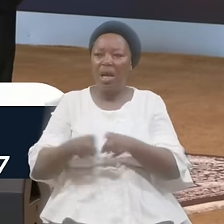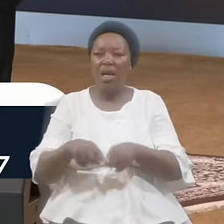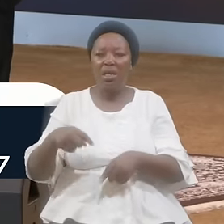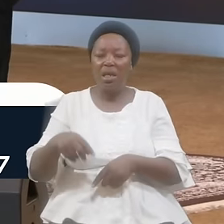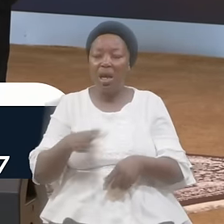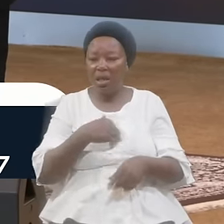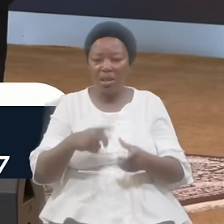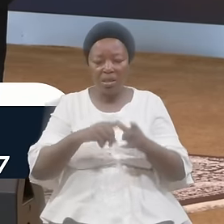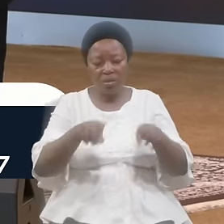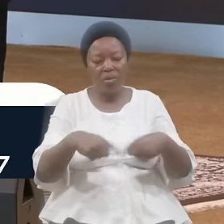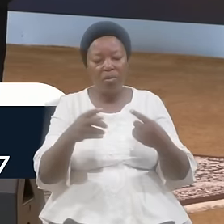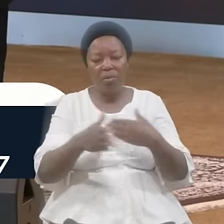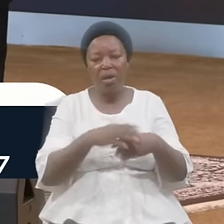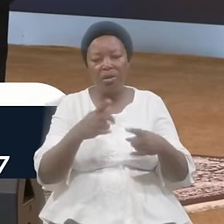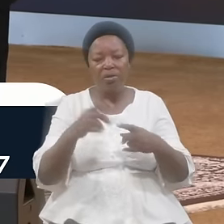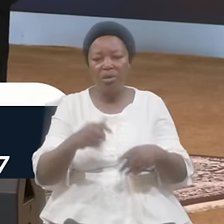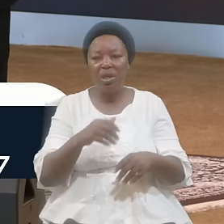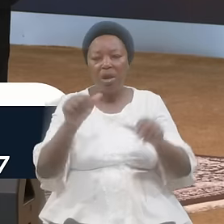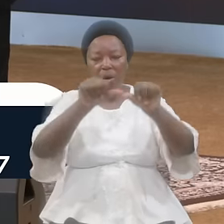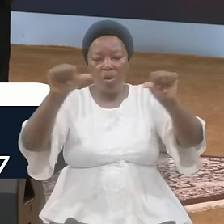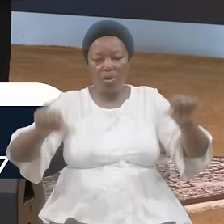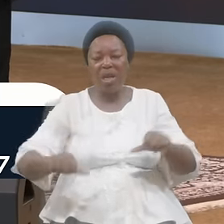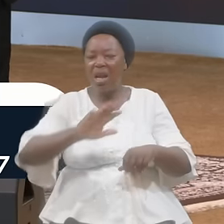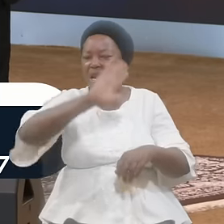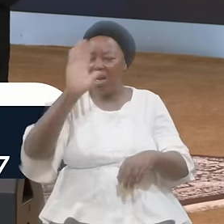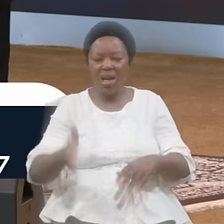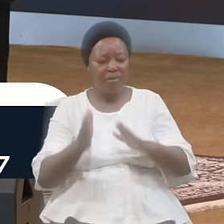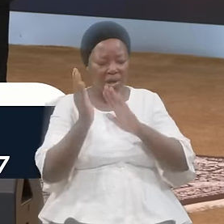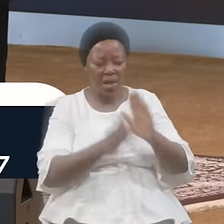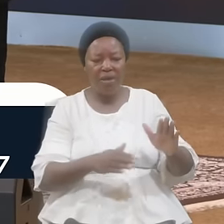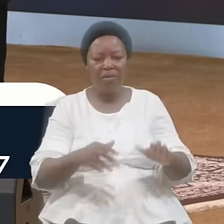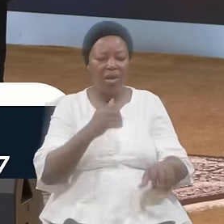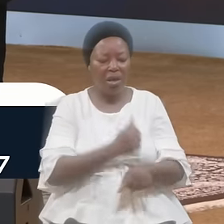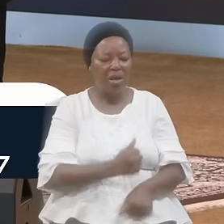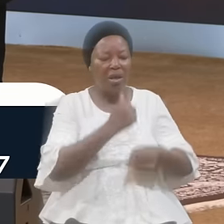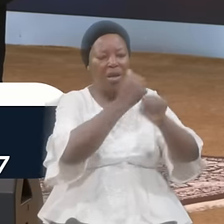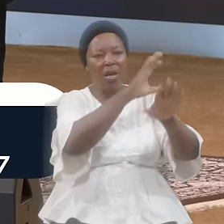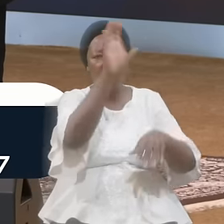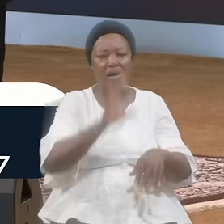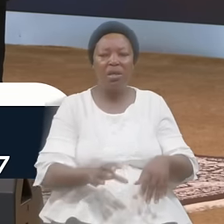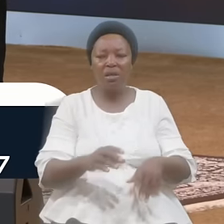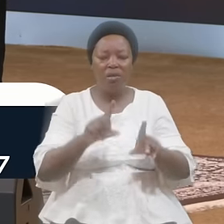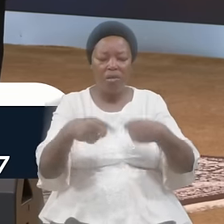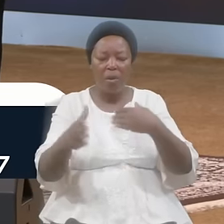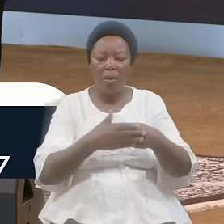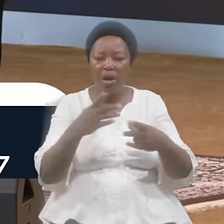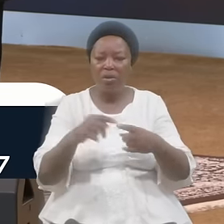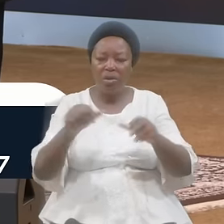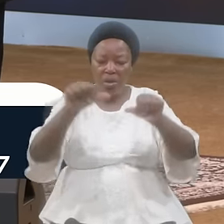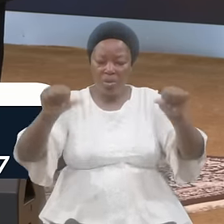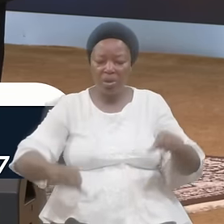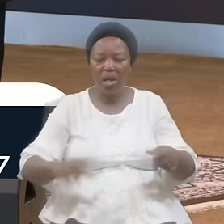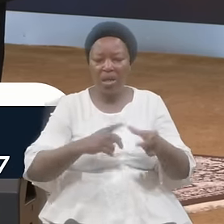altar We never Forseek Calvary We go back To the altar And we say